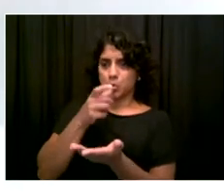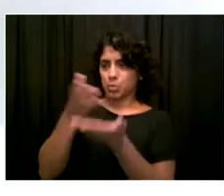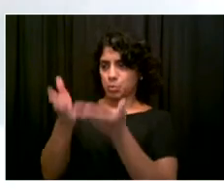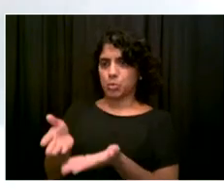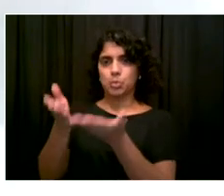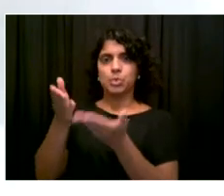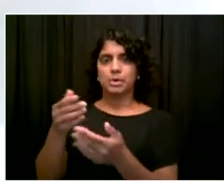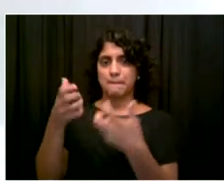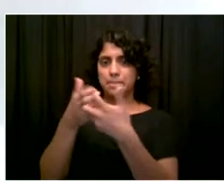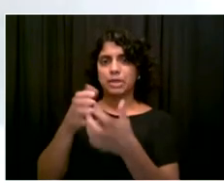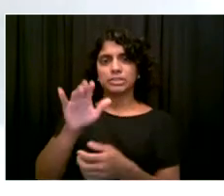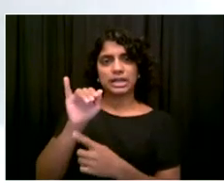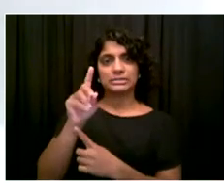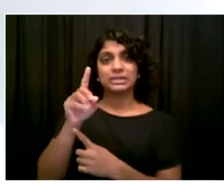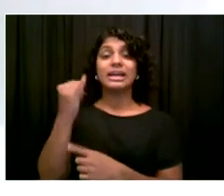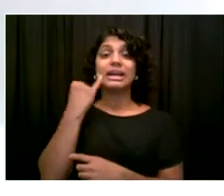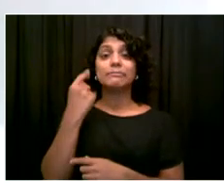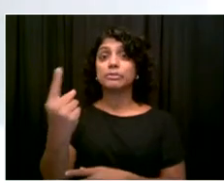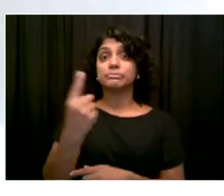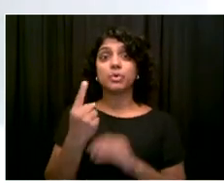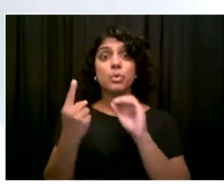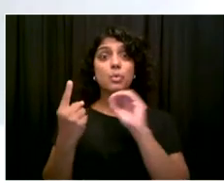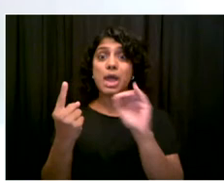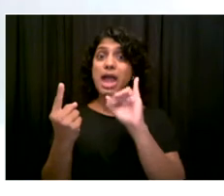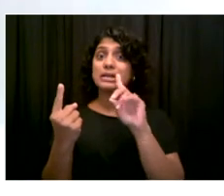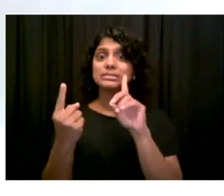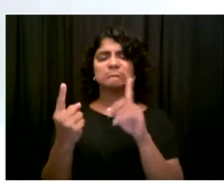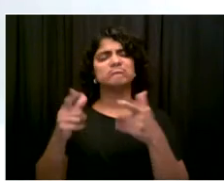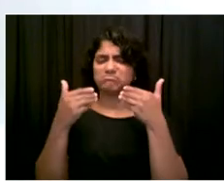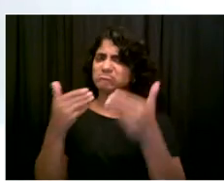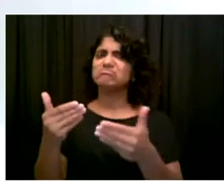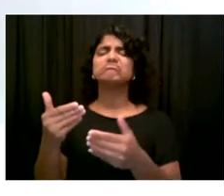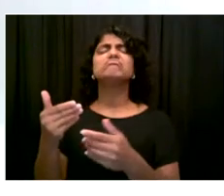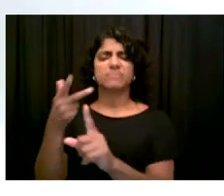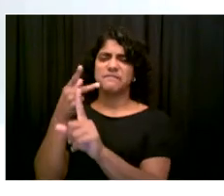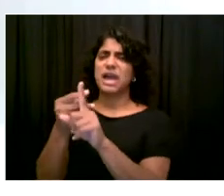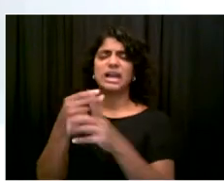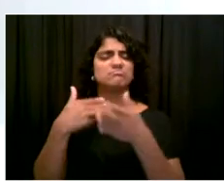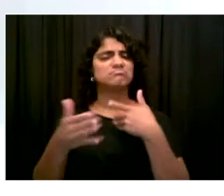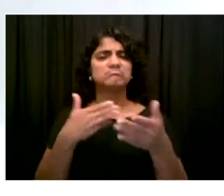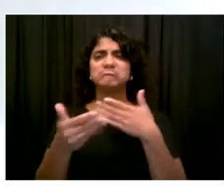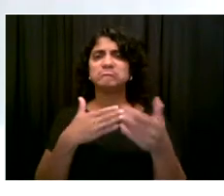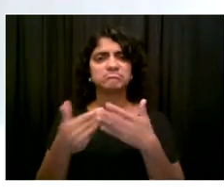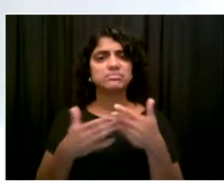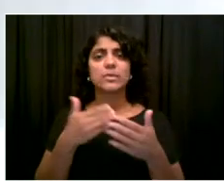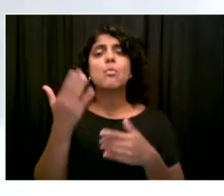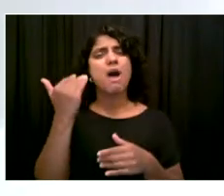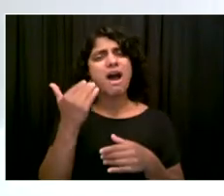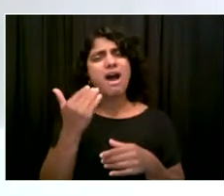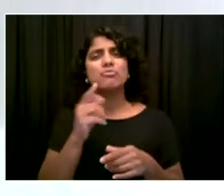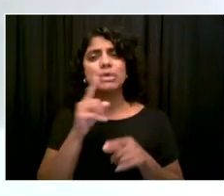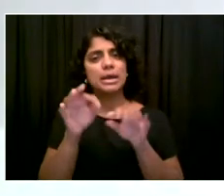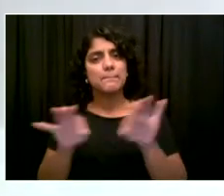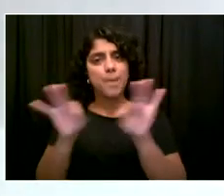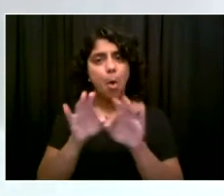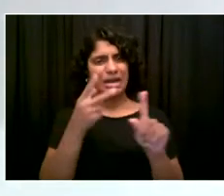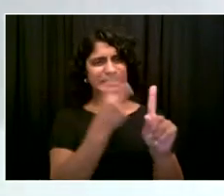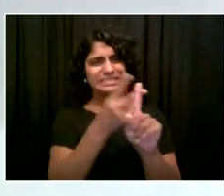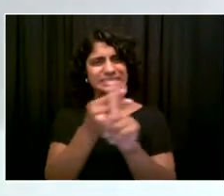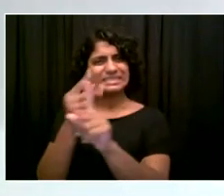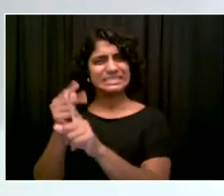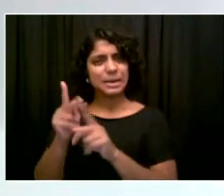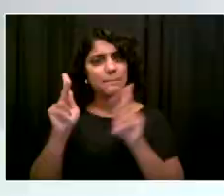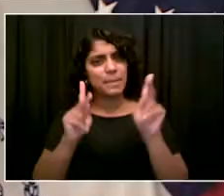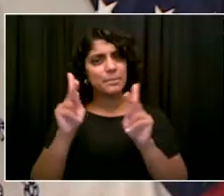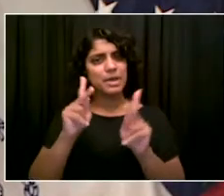ahead and vaccinate someone even if they do not have an identity card. But I think this NYC ID card is great, and everybody should get